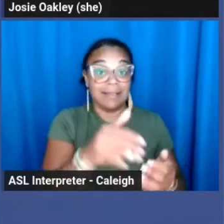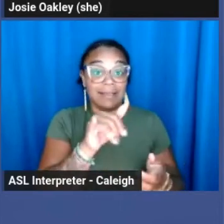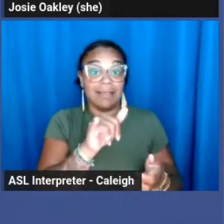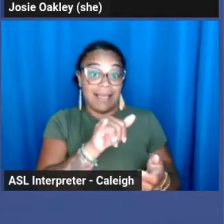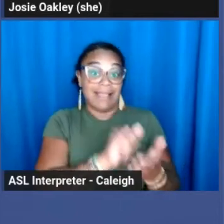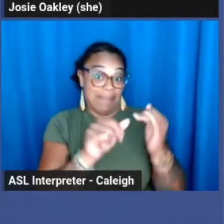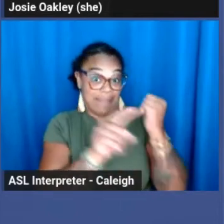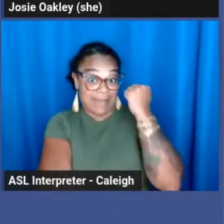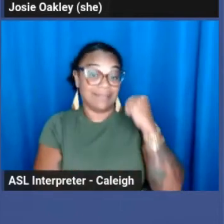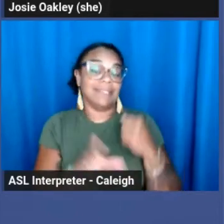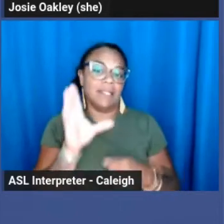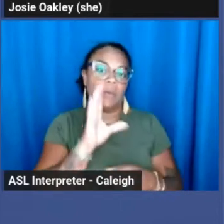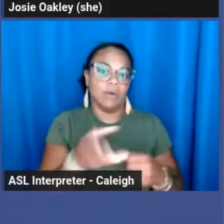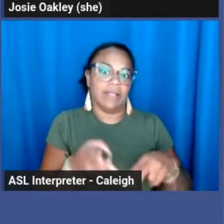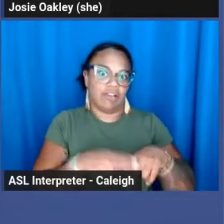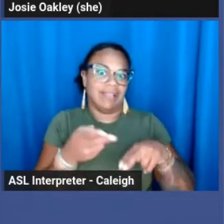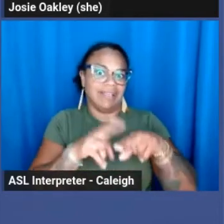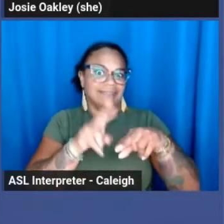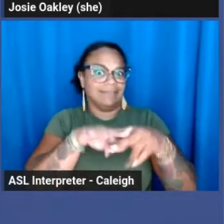increase to up to five years.